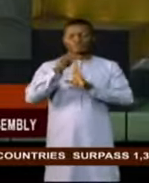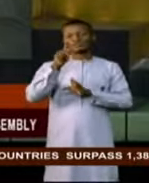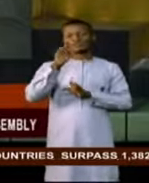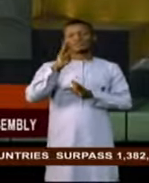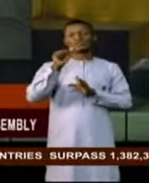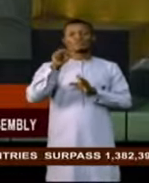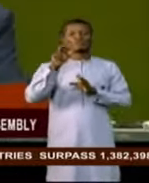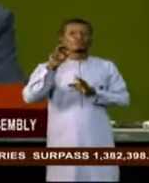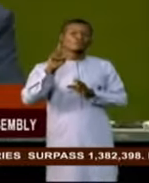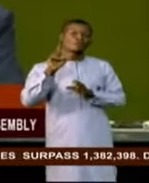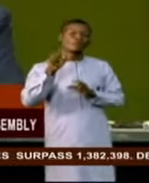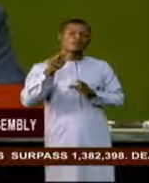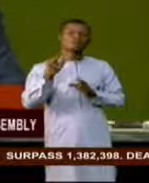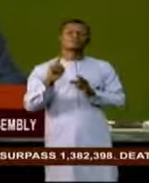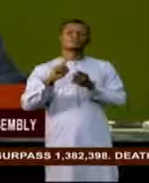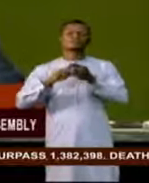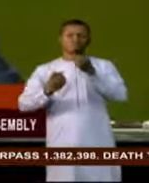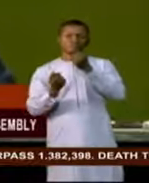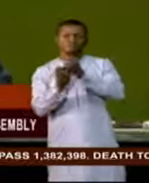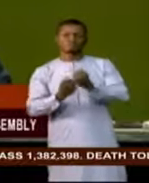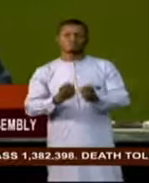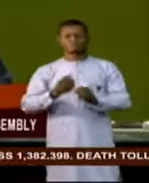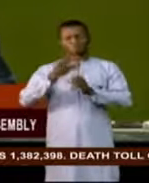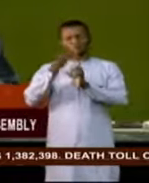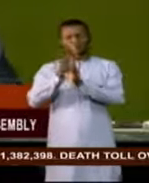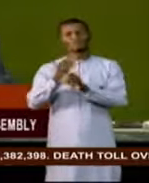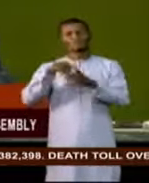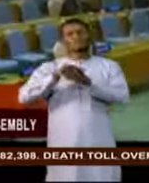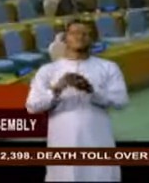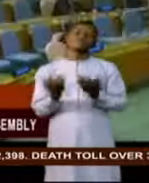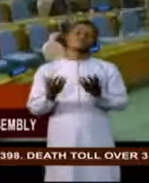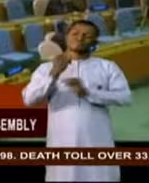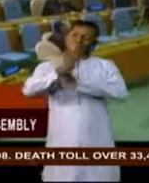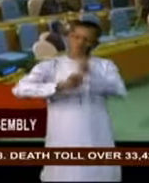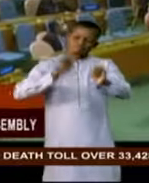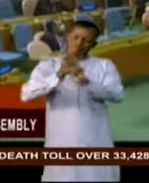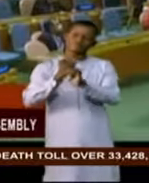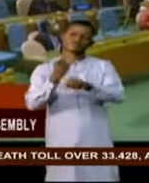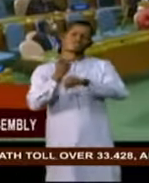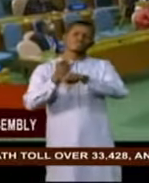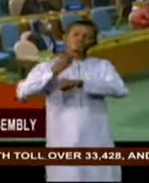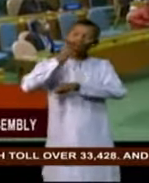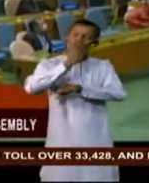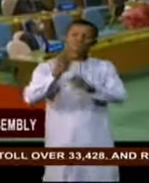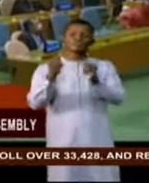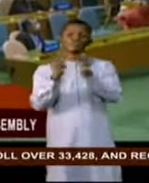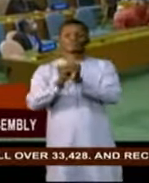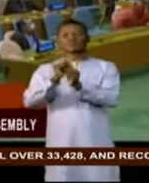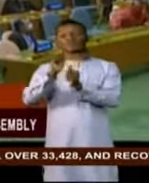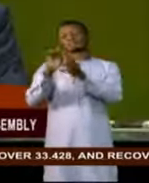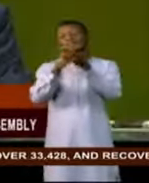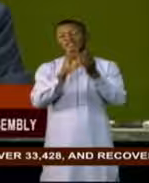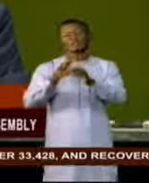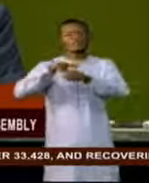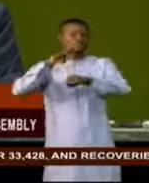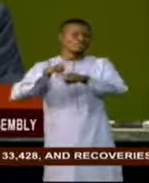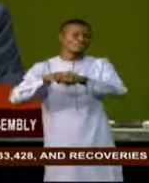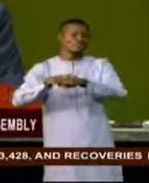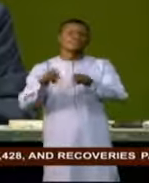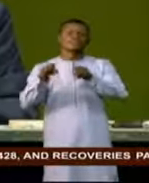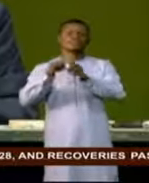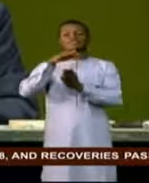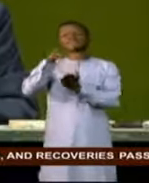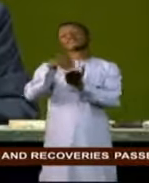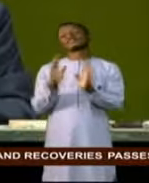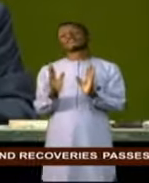to strengthen faith in multilateral cooperation, international institutions with the United Nations at the center,